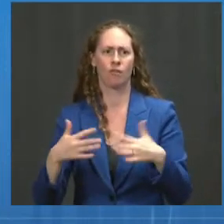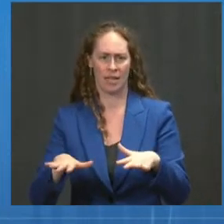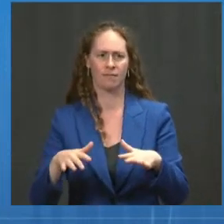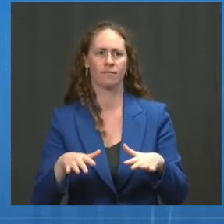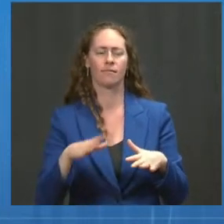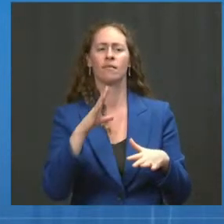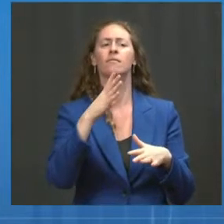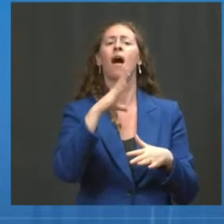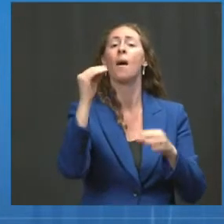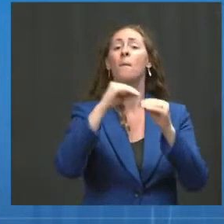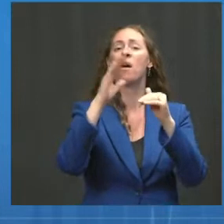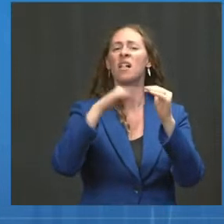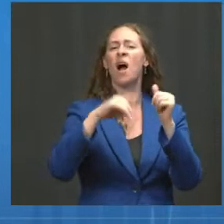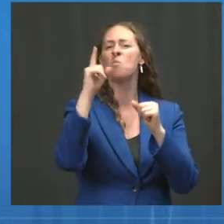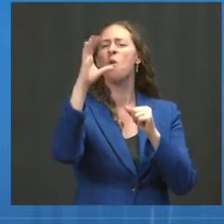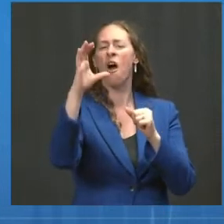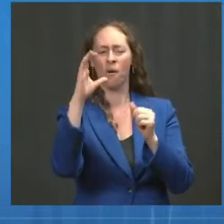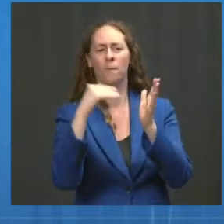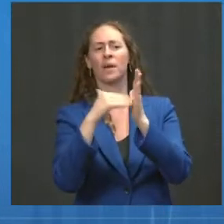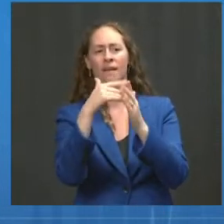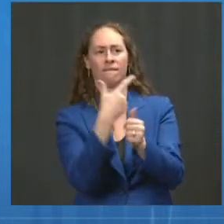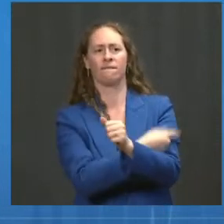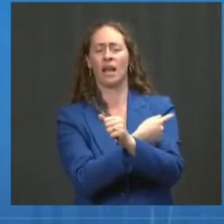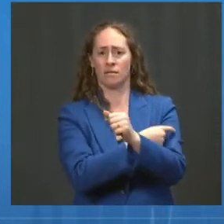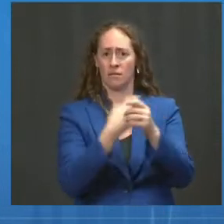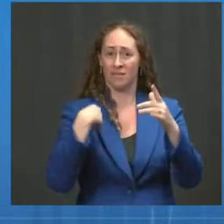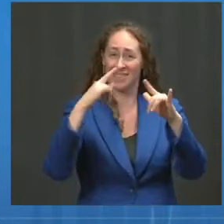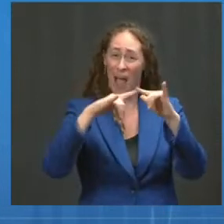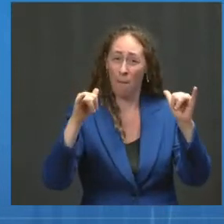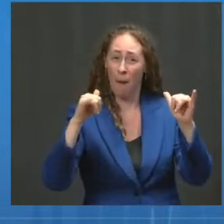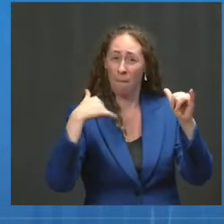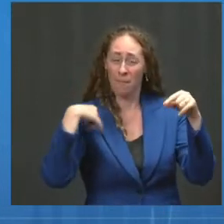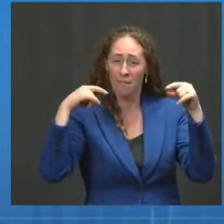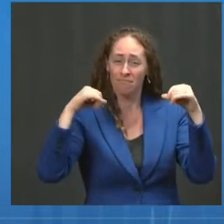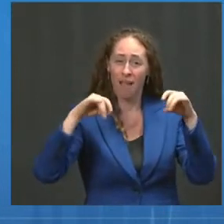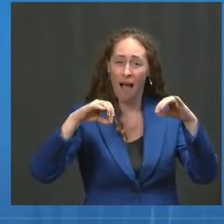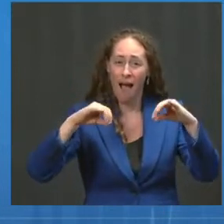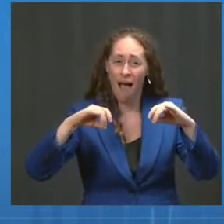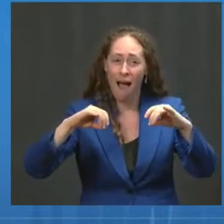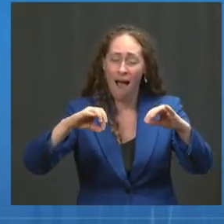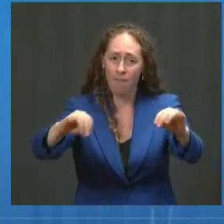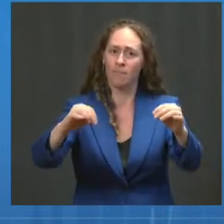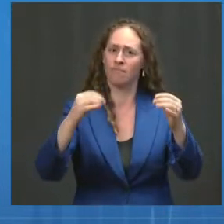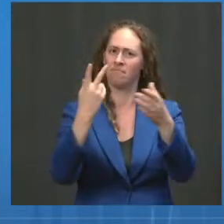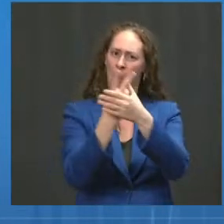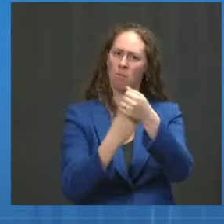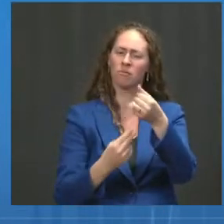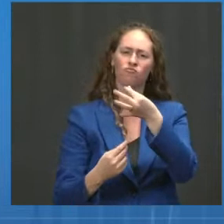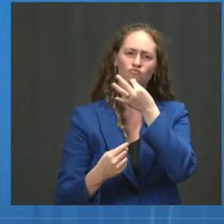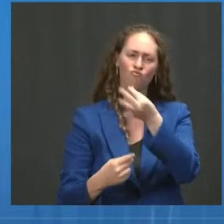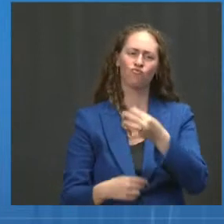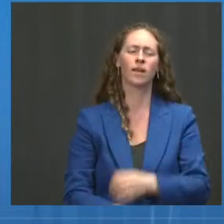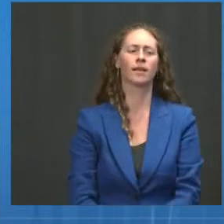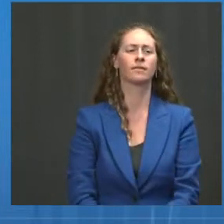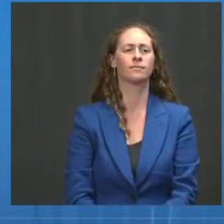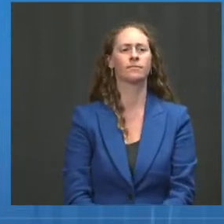countries. As I said, the 115 million doses that we've already donated